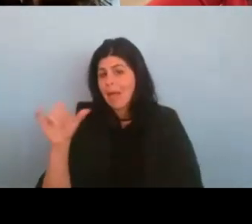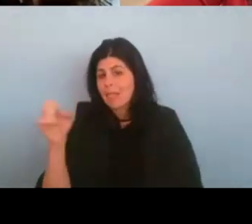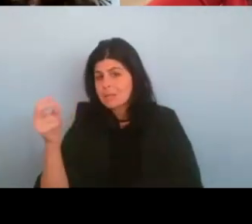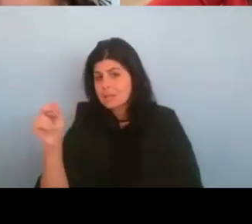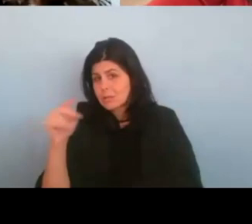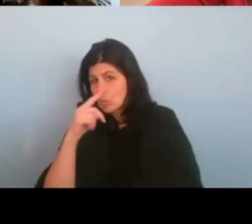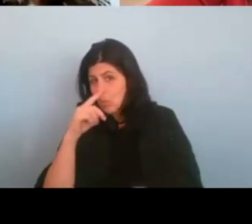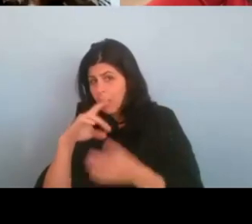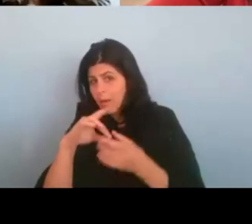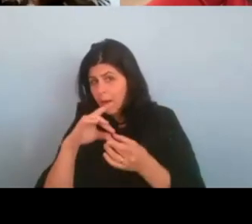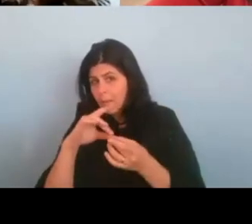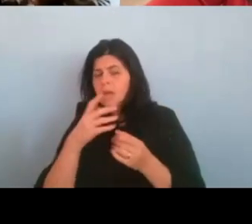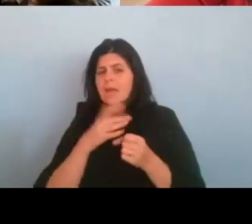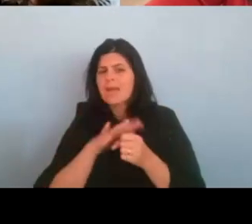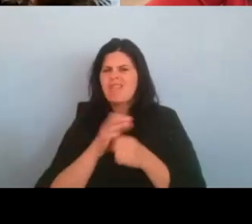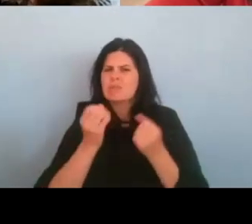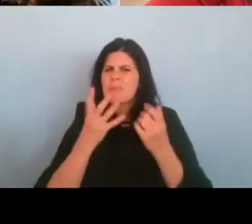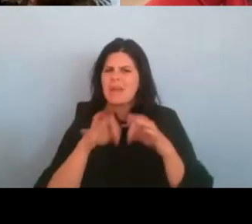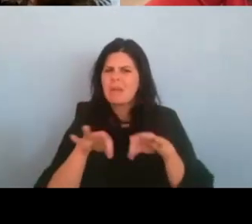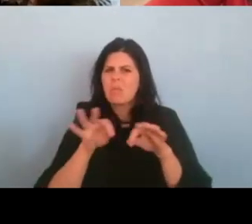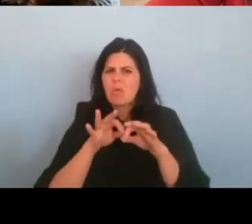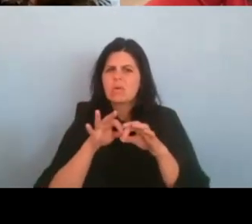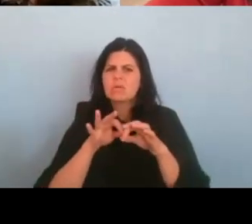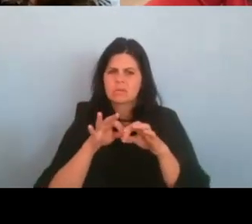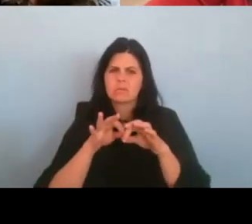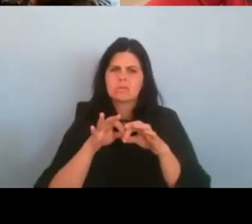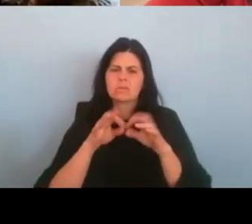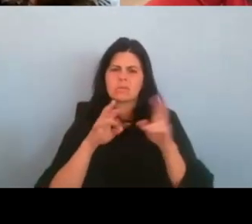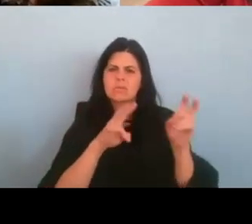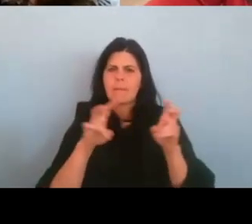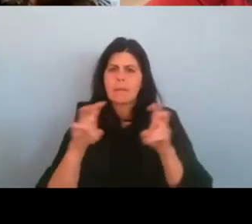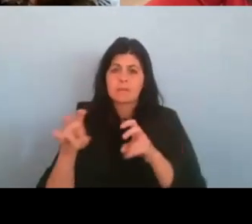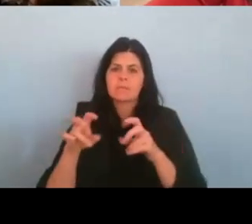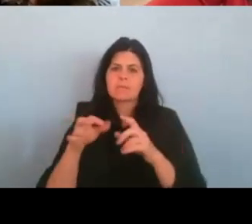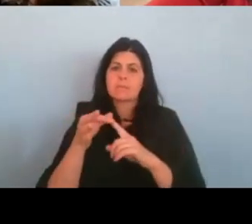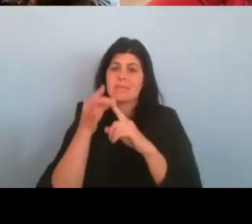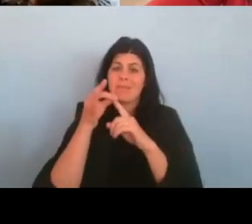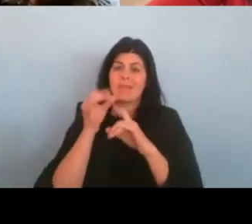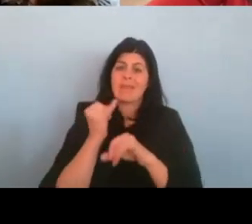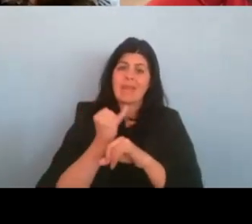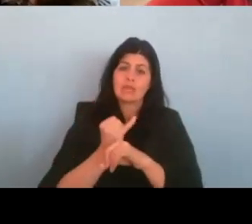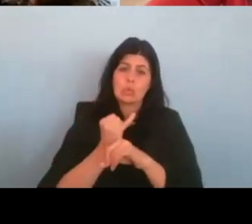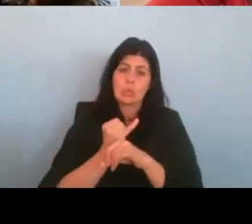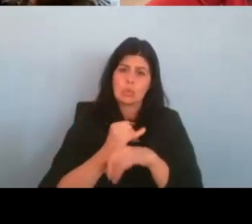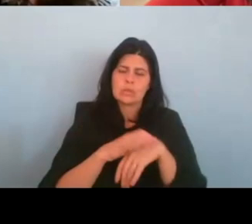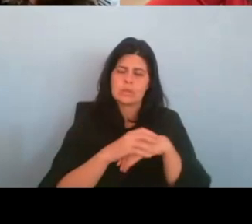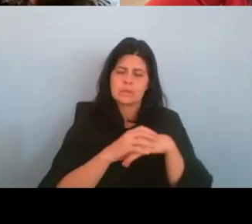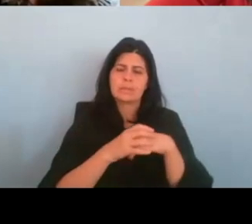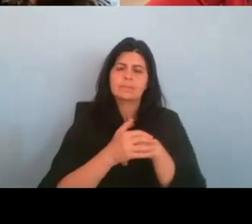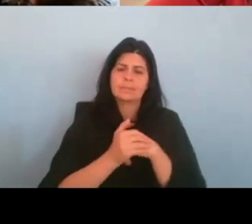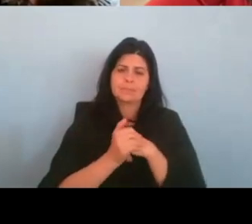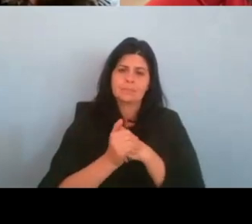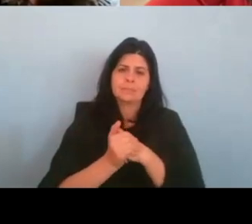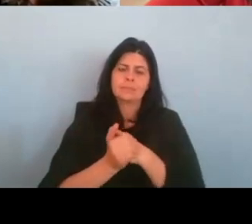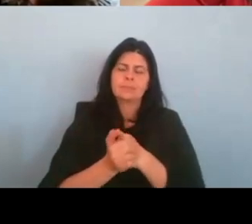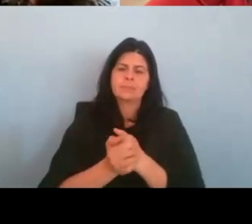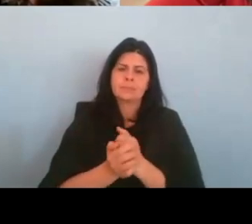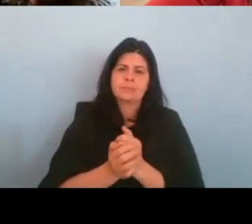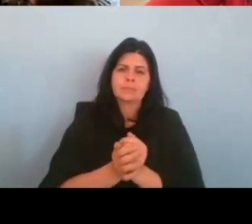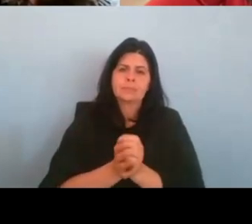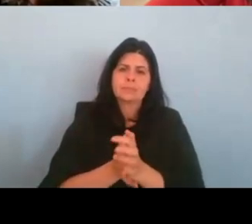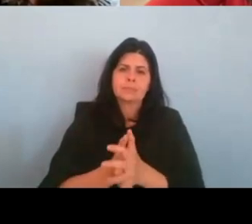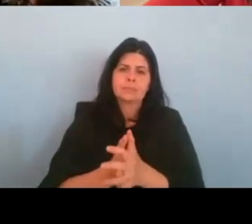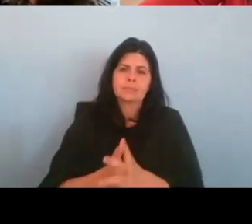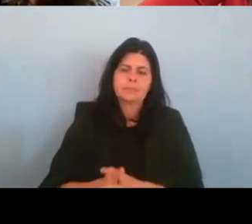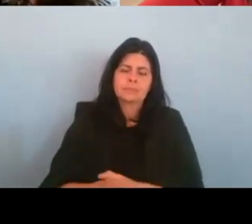many different important topics, specifically, you know, um, and such. And so, um, you know,